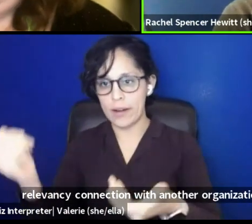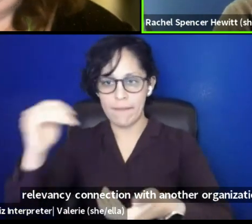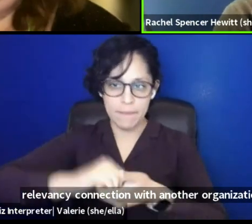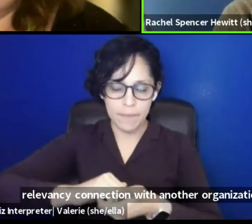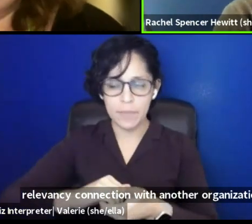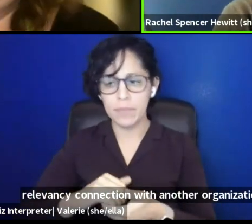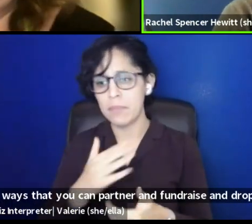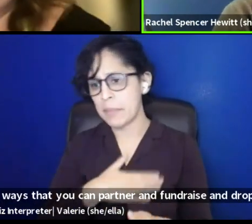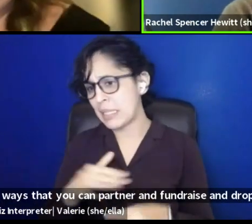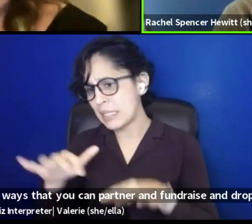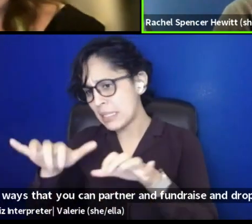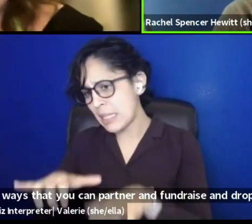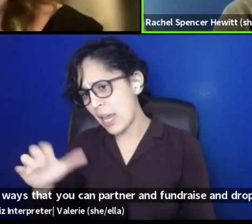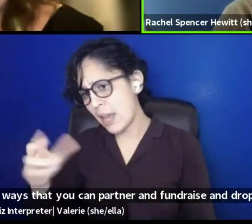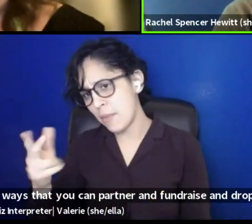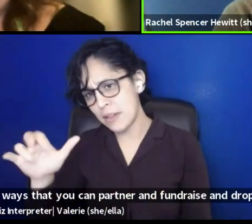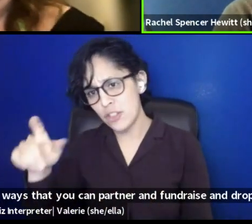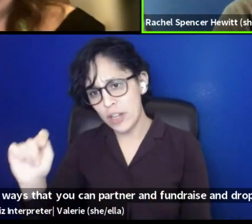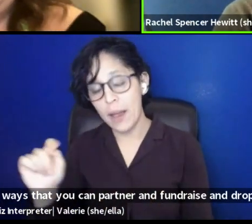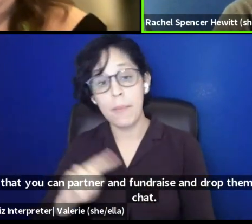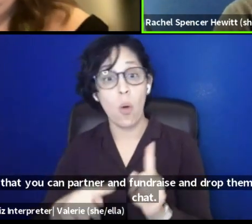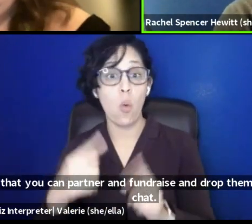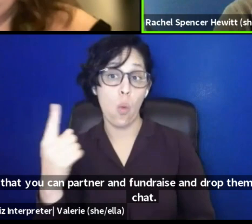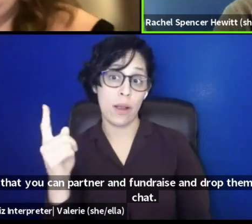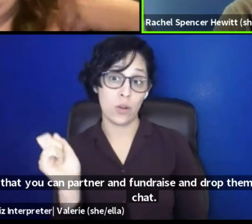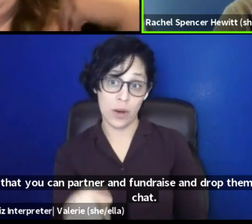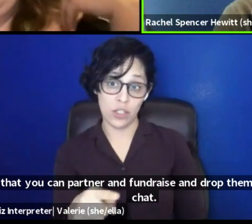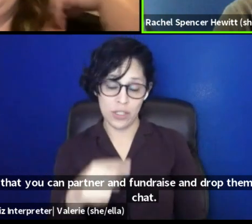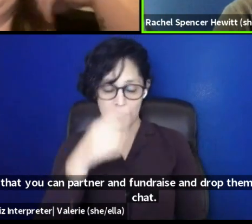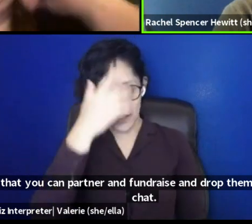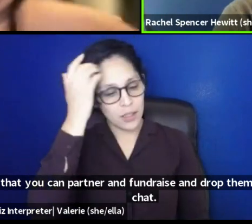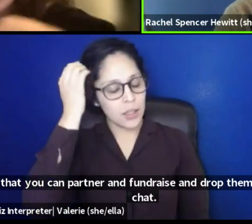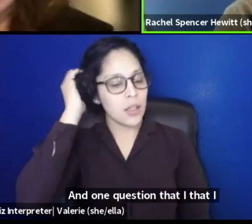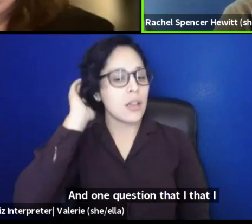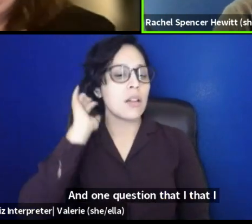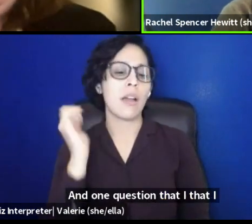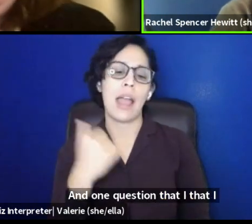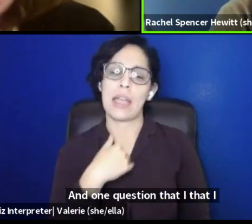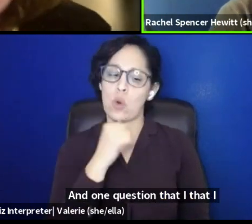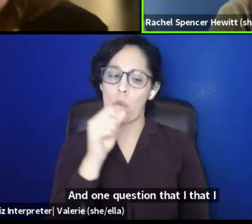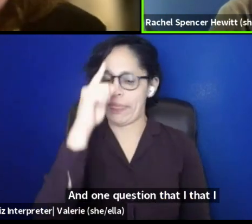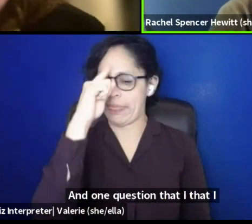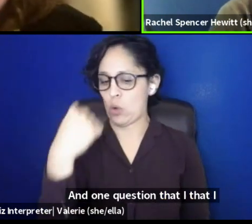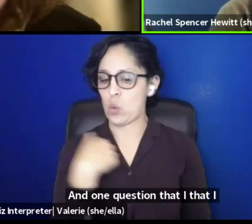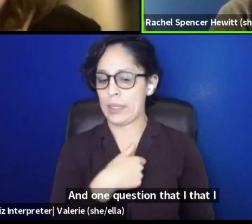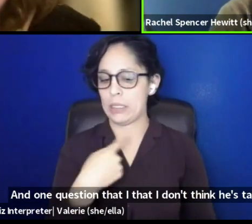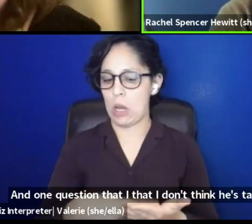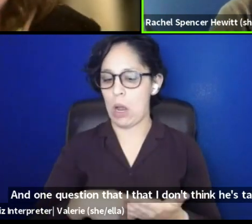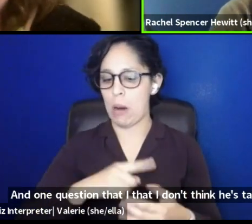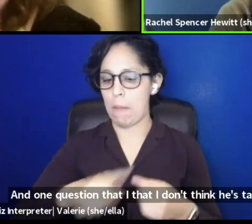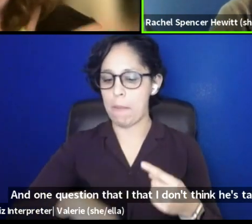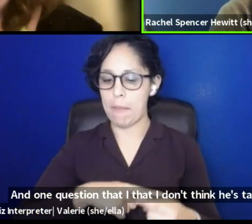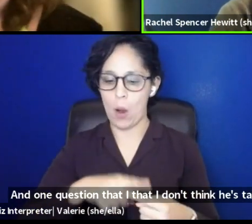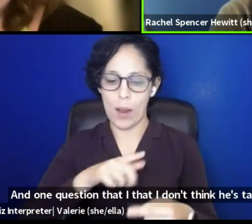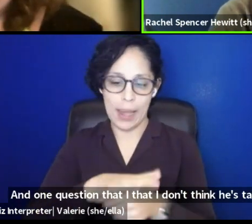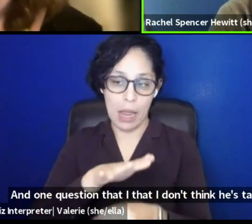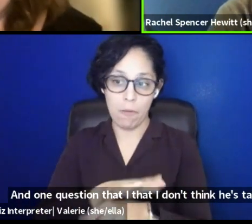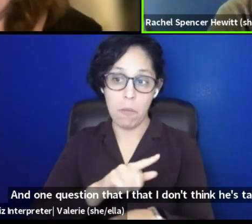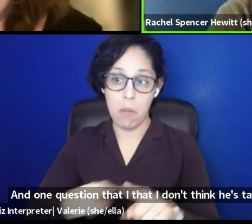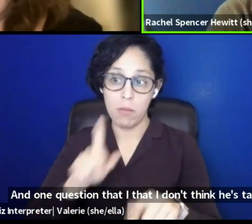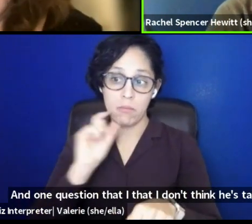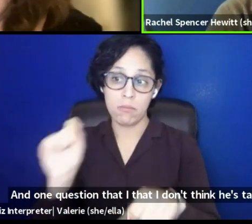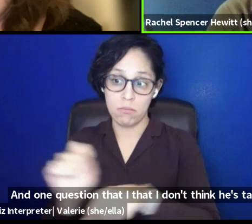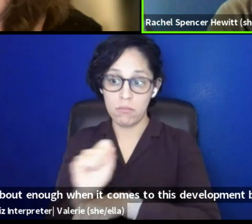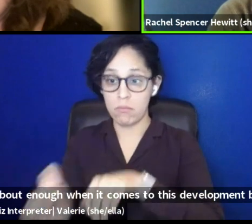chat. Um, and one question that I, uh, that I don't think is talked about enough when it comes to this development, but that does come up whenever